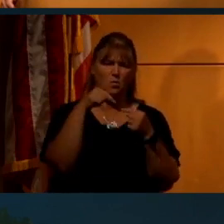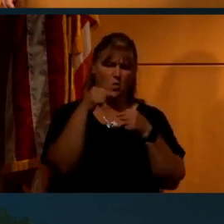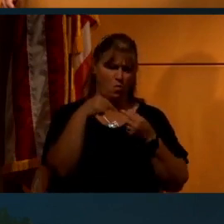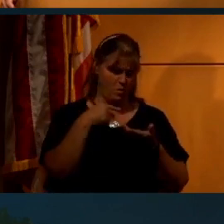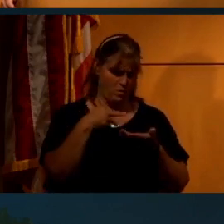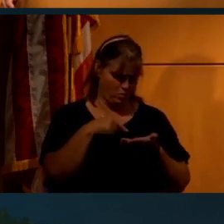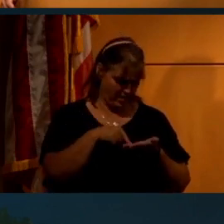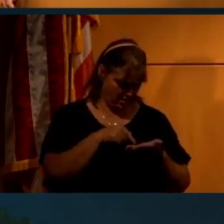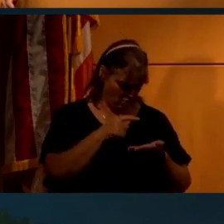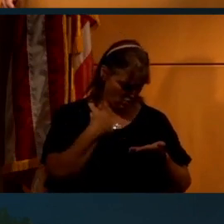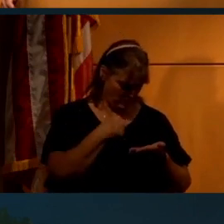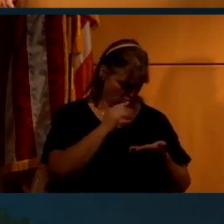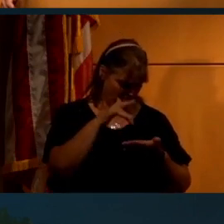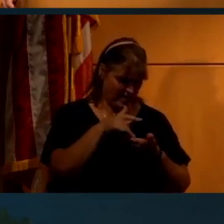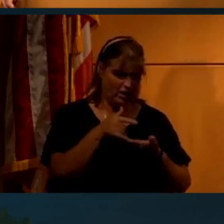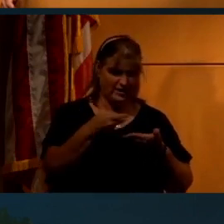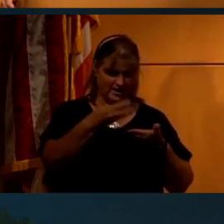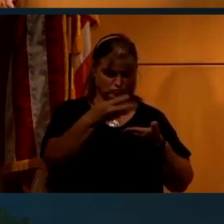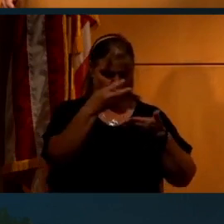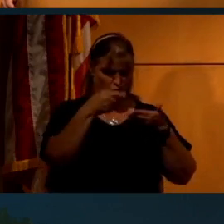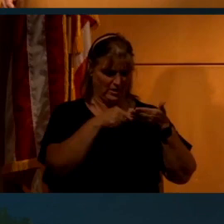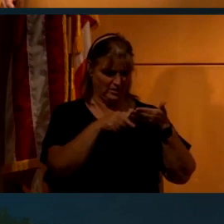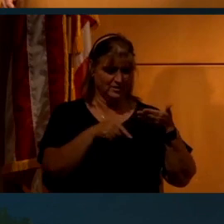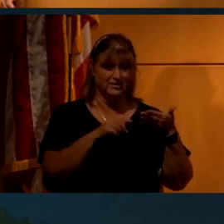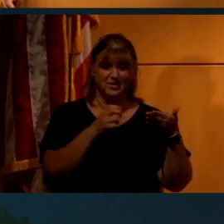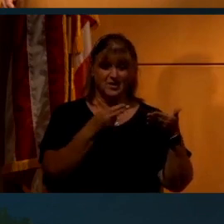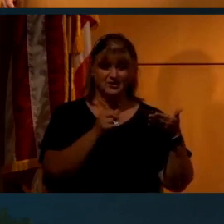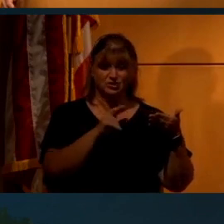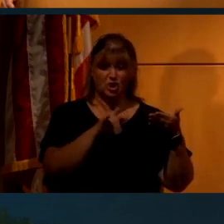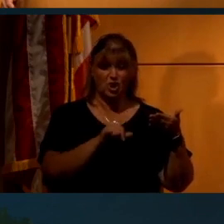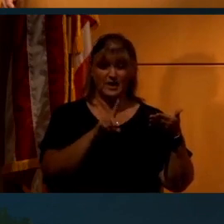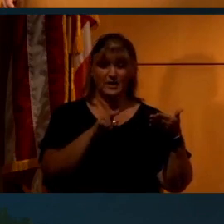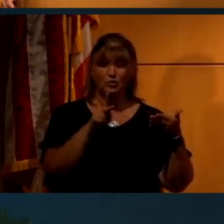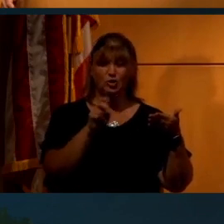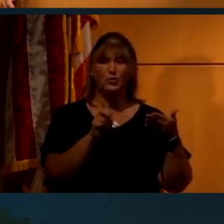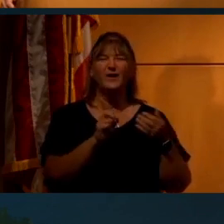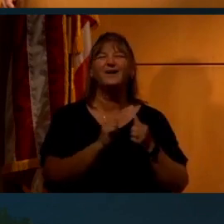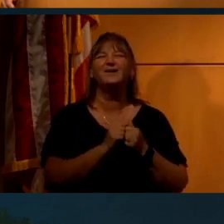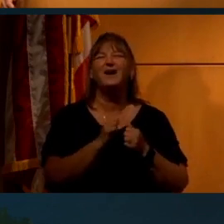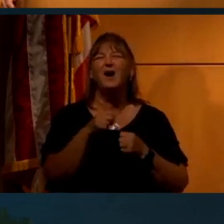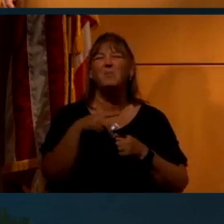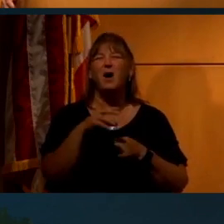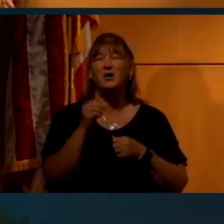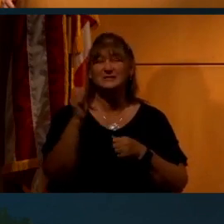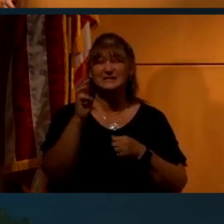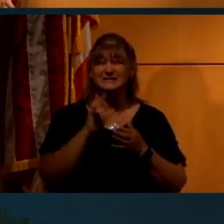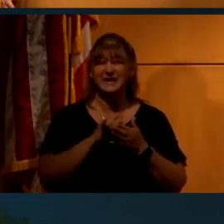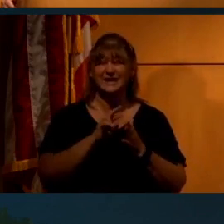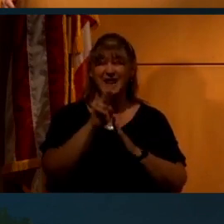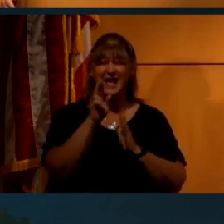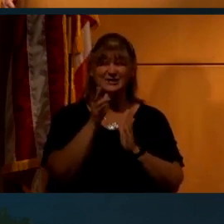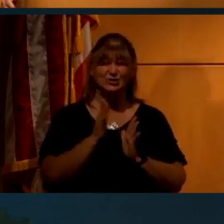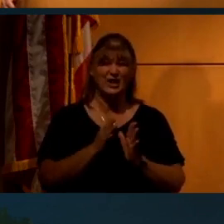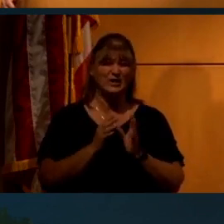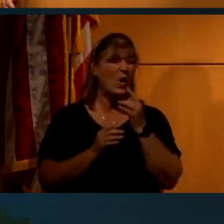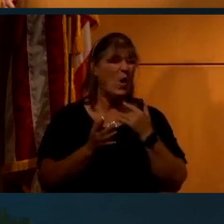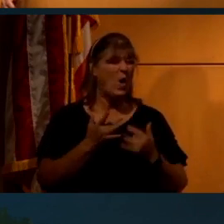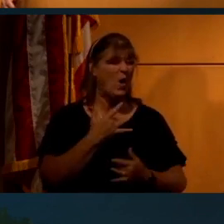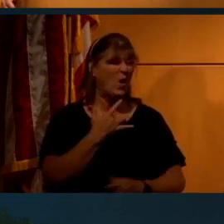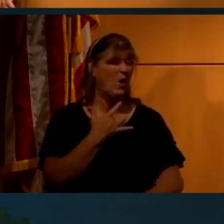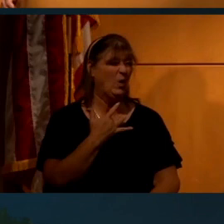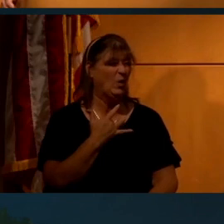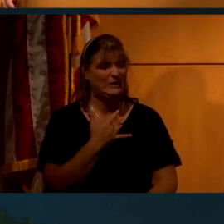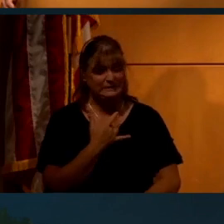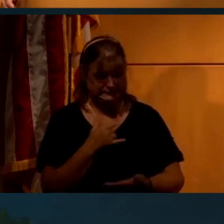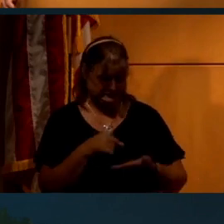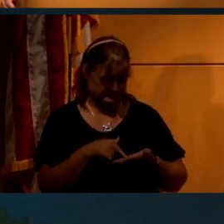wait, what? And then I scrolled down to the bottom and it was from Charlie Duke, who was Apollo 16 astronaut. It's like, oh, okay.